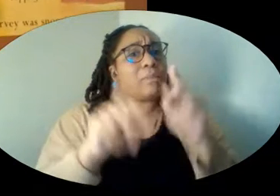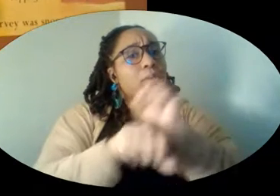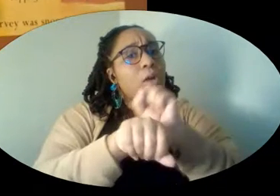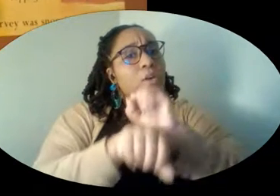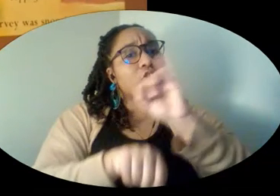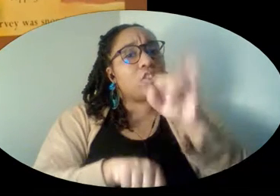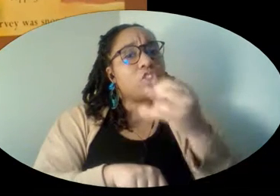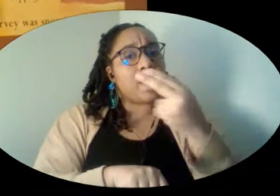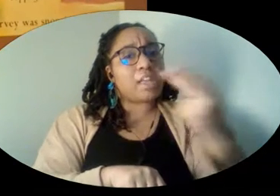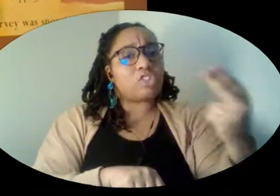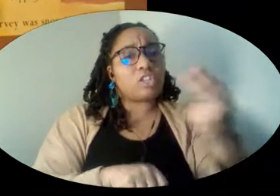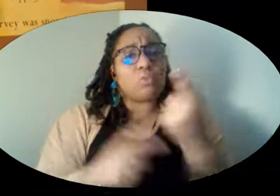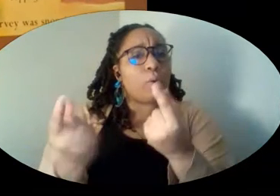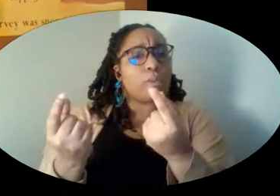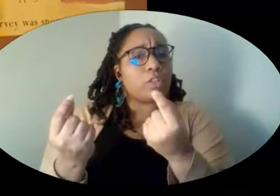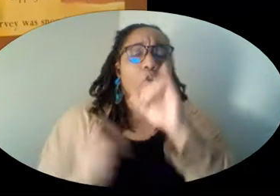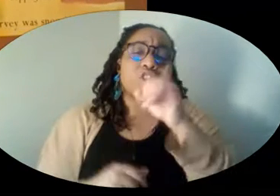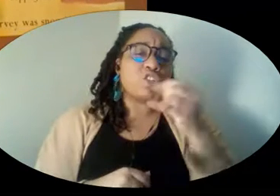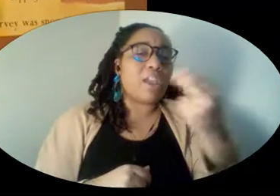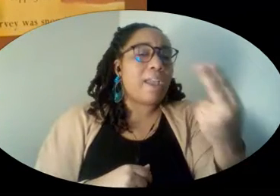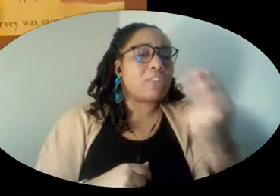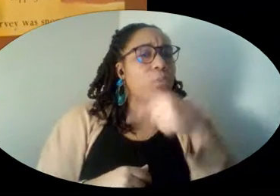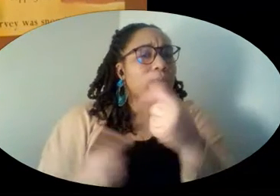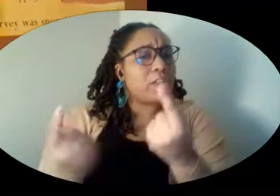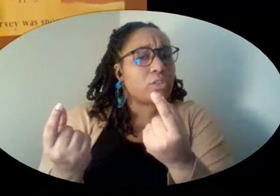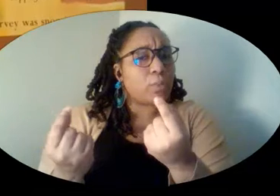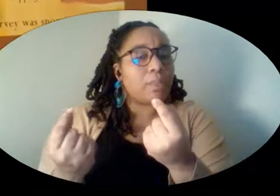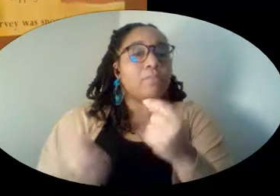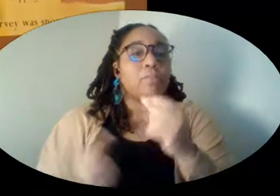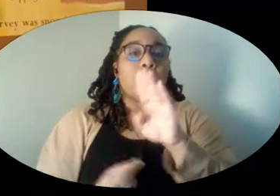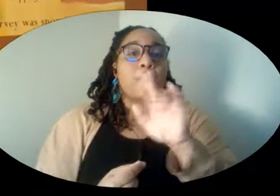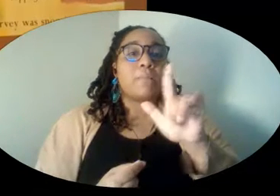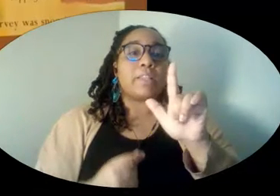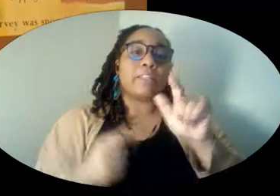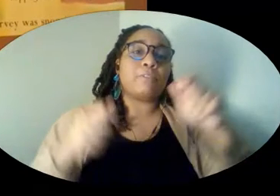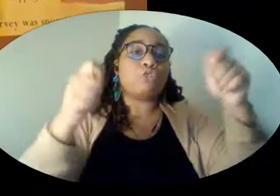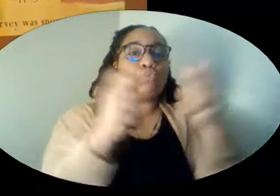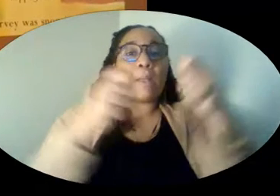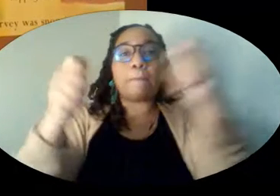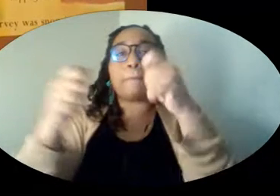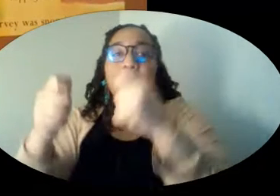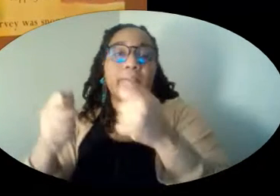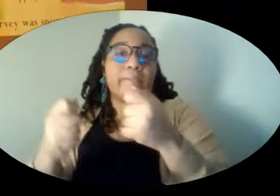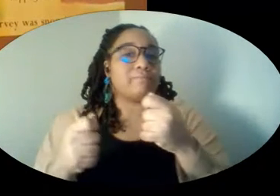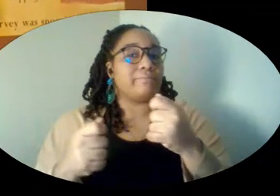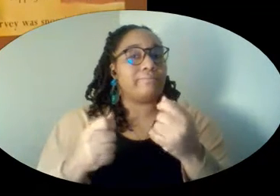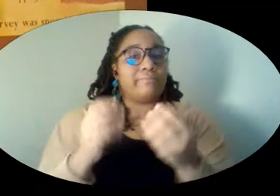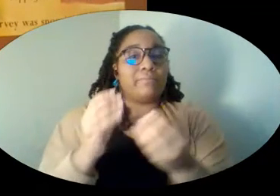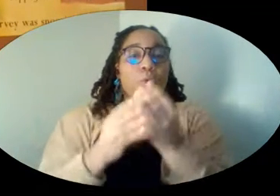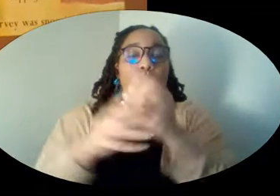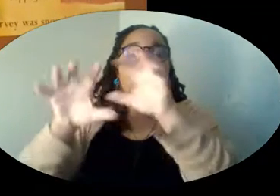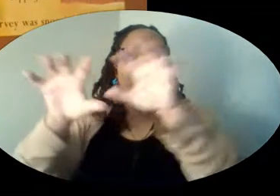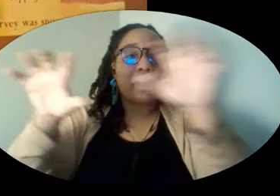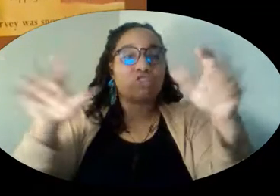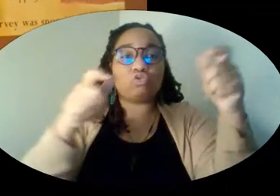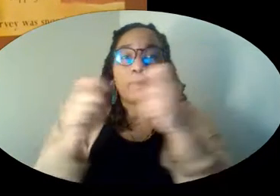What were the people of the Harvey doing when the planes hit? Bob Lenny was trimming hedges. Tom was drinking tea in his kitchen.